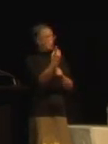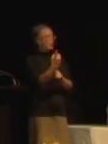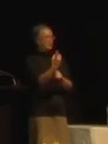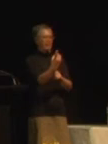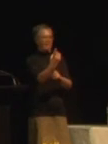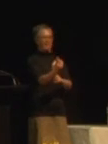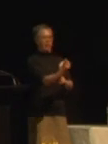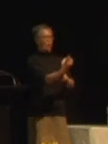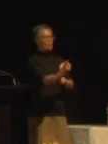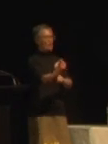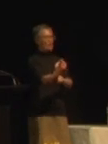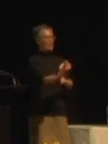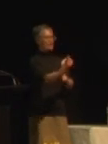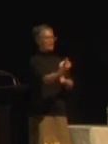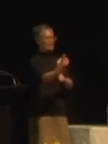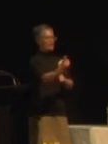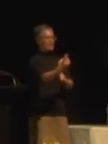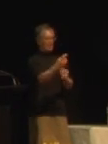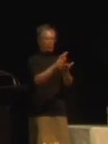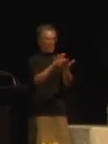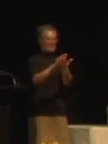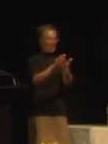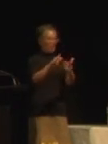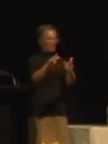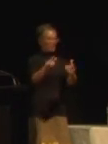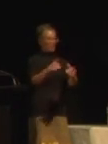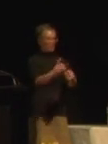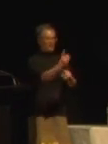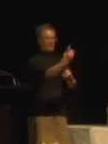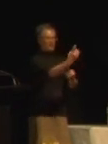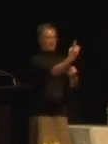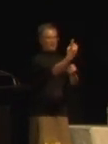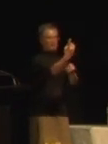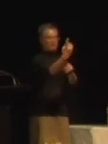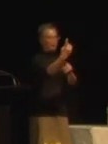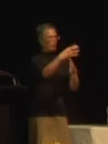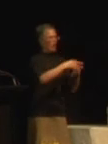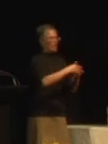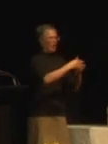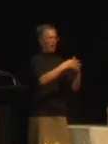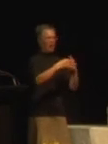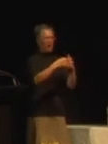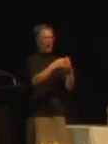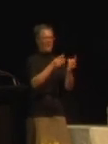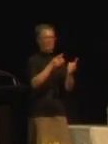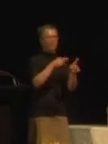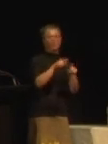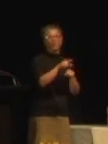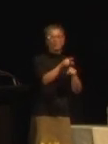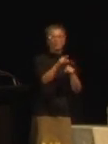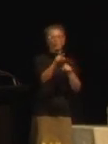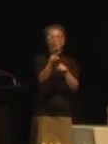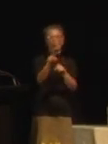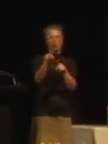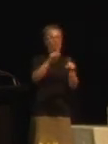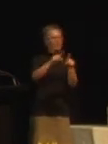guide interpreting things in the museum and touring you through the different experiences. The reason it